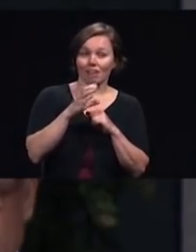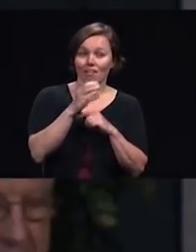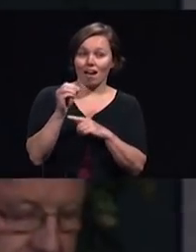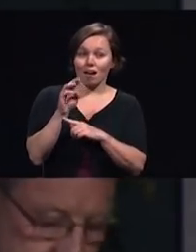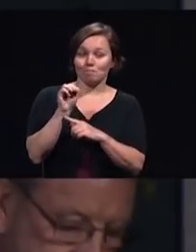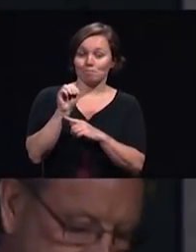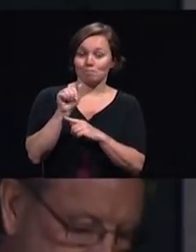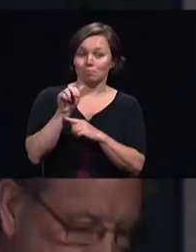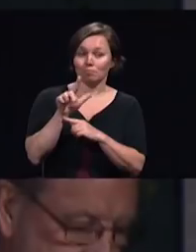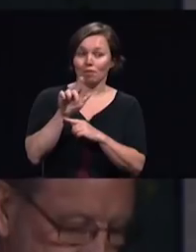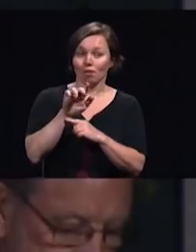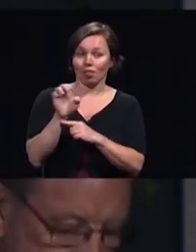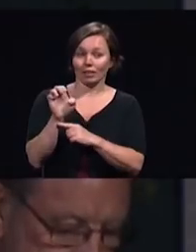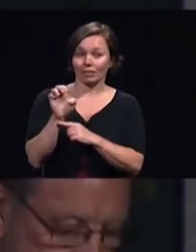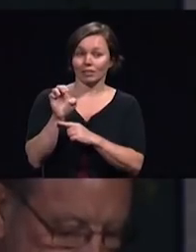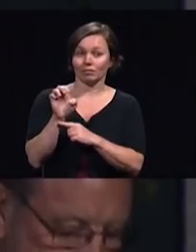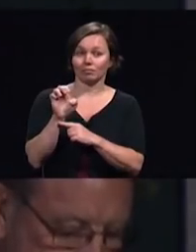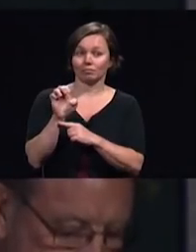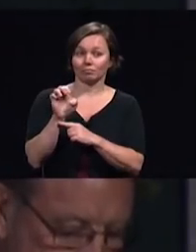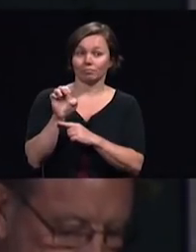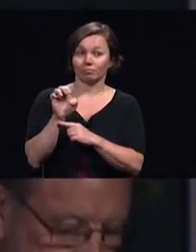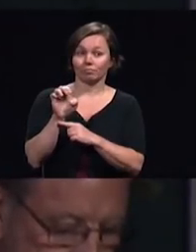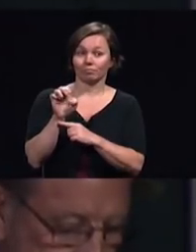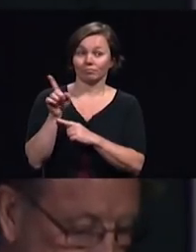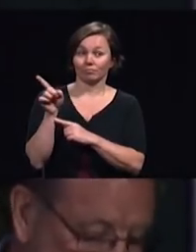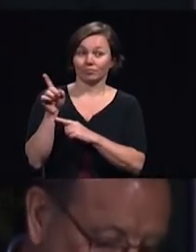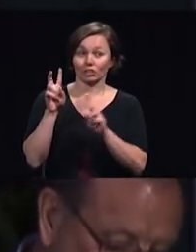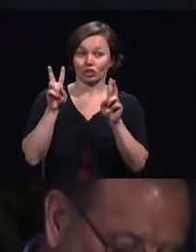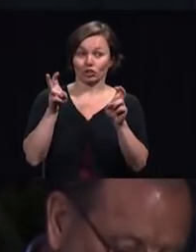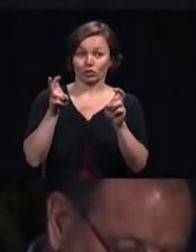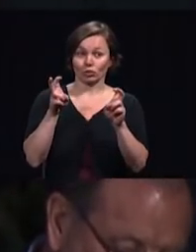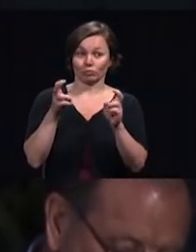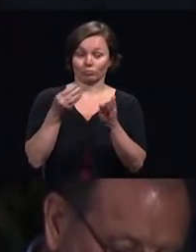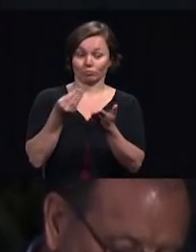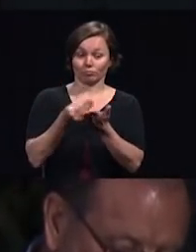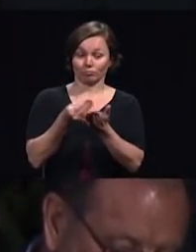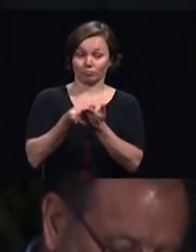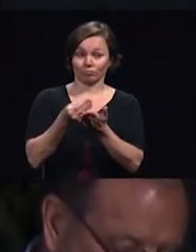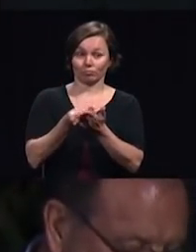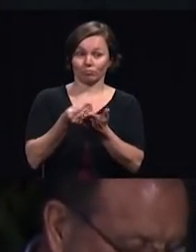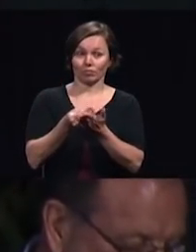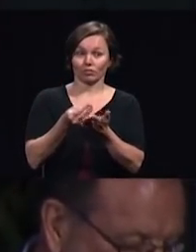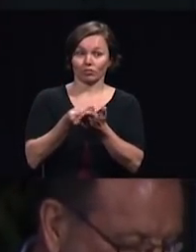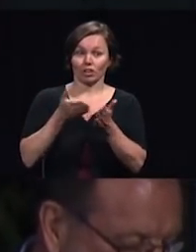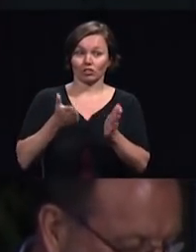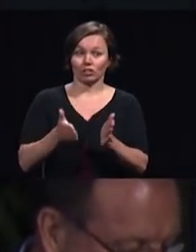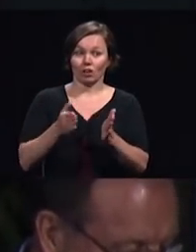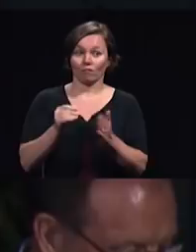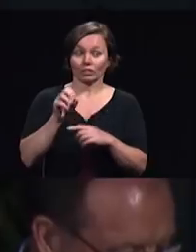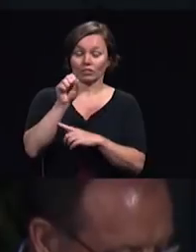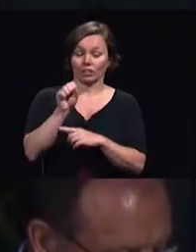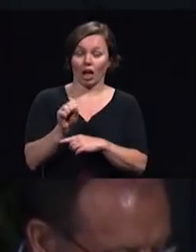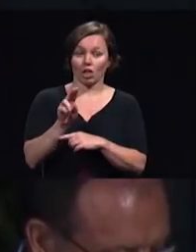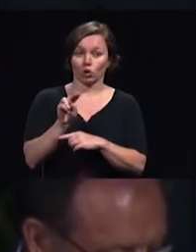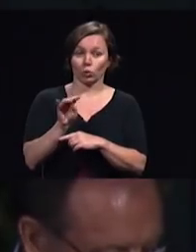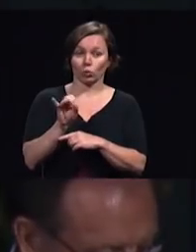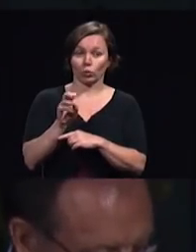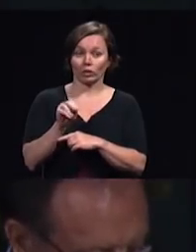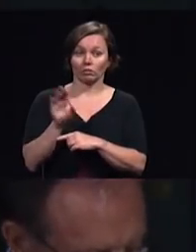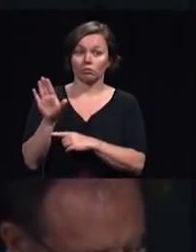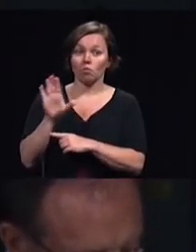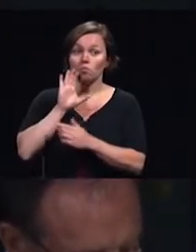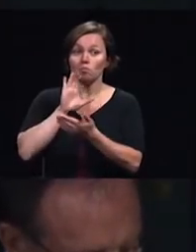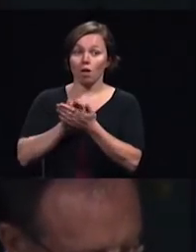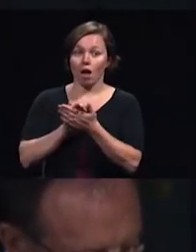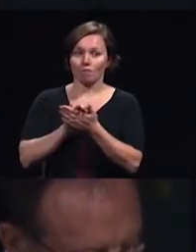is under treasurer of the Southern Union here in the United States. Marlene has her doctorate in physical therapy and